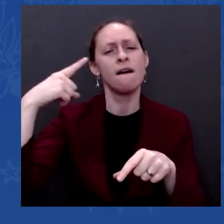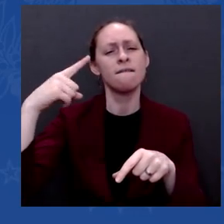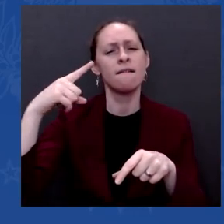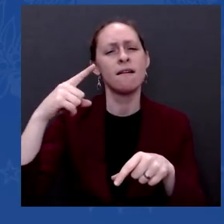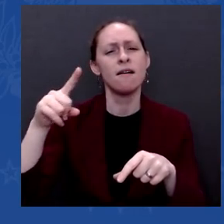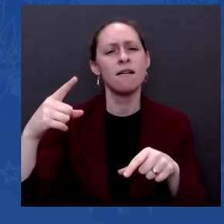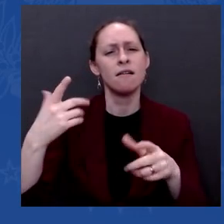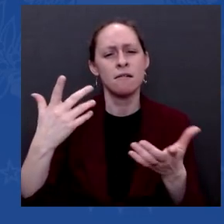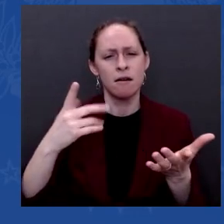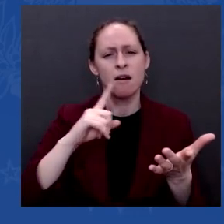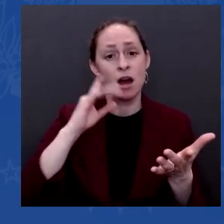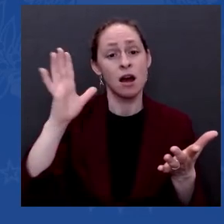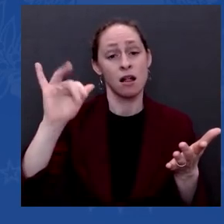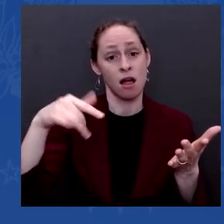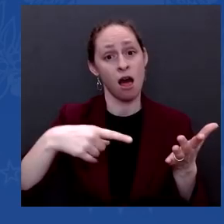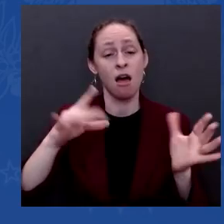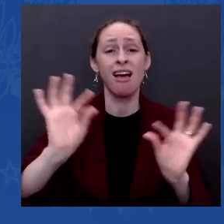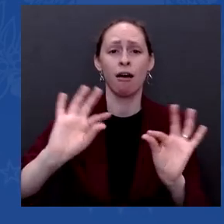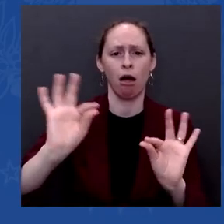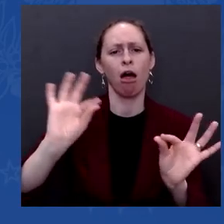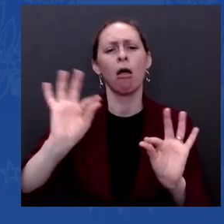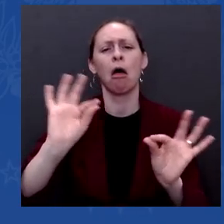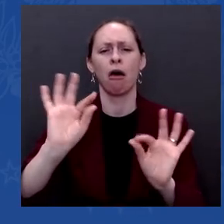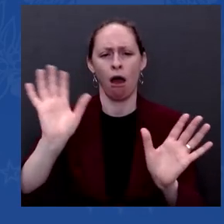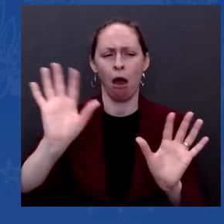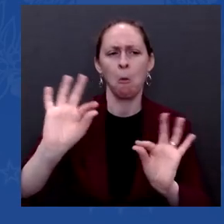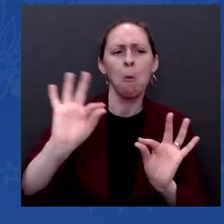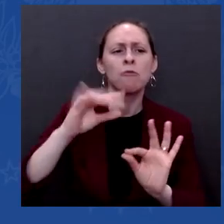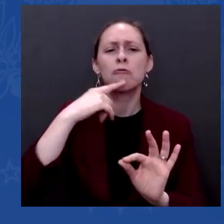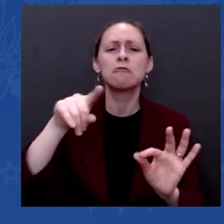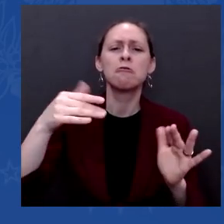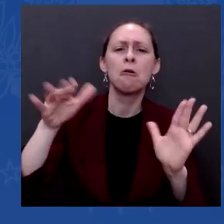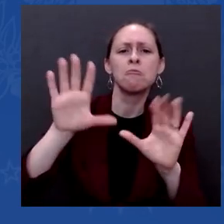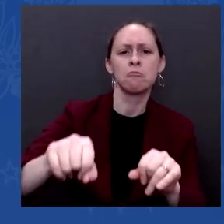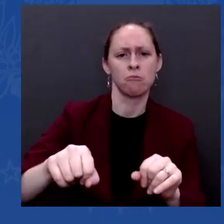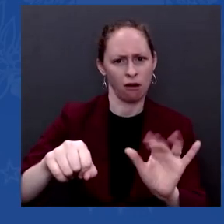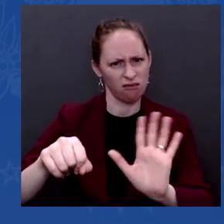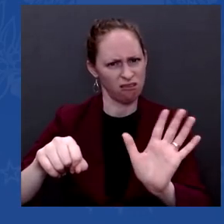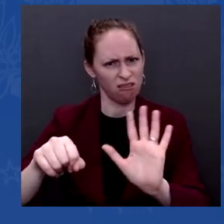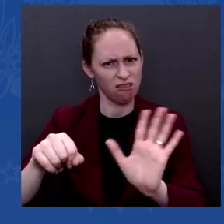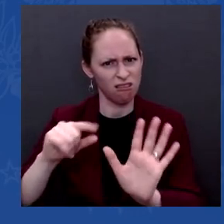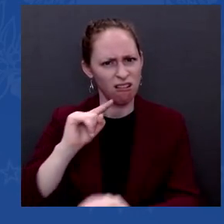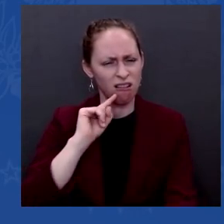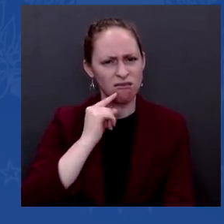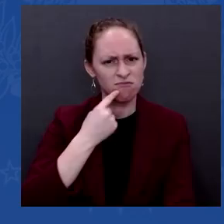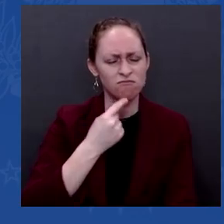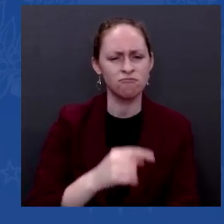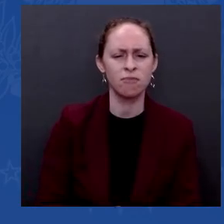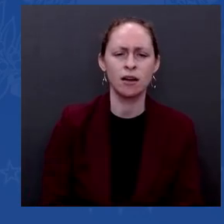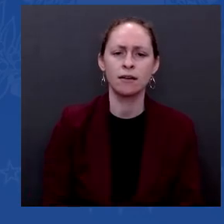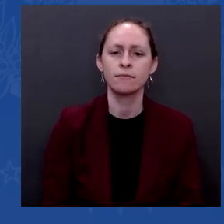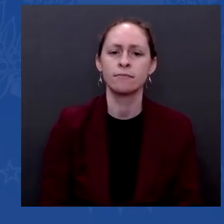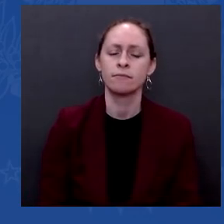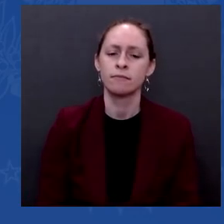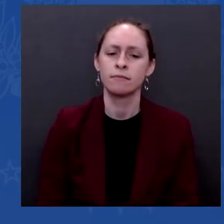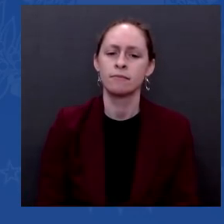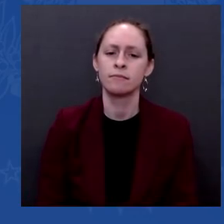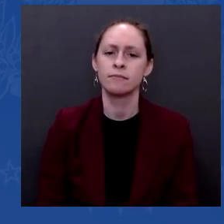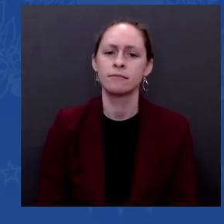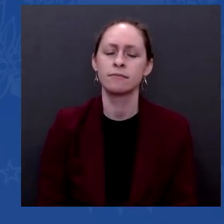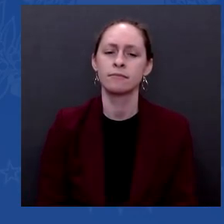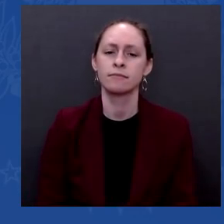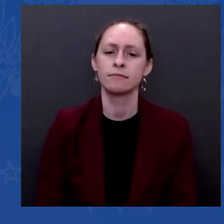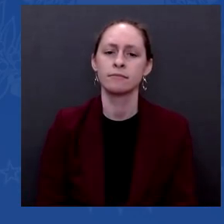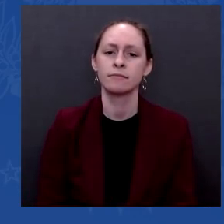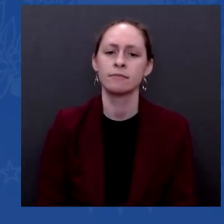they have overwhelming superiority as in relation to Ukraine. But they'll pay